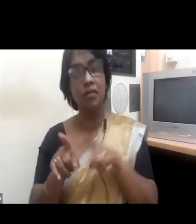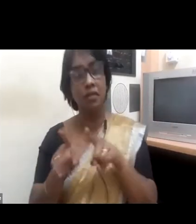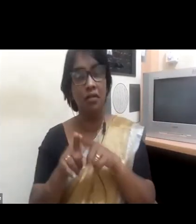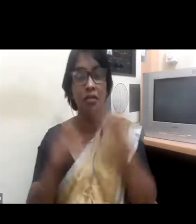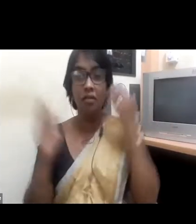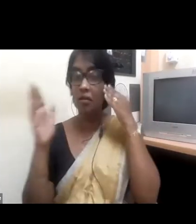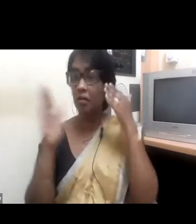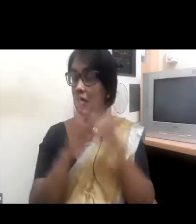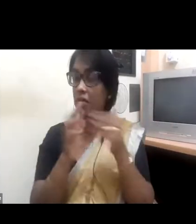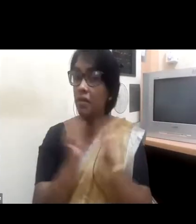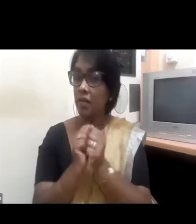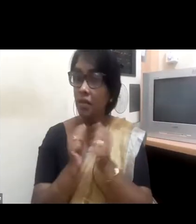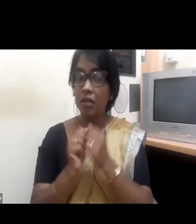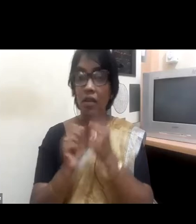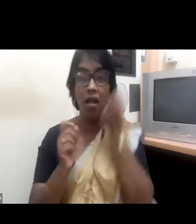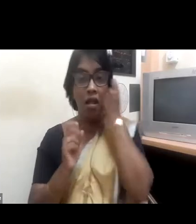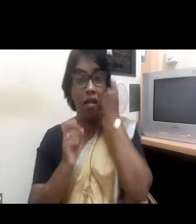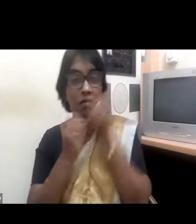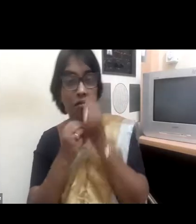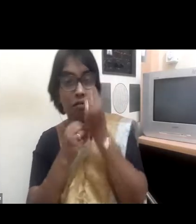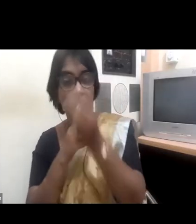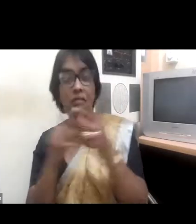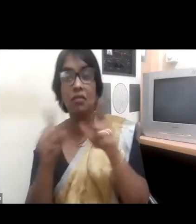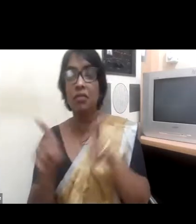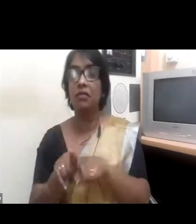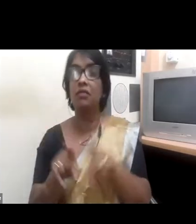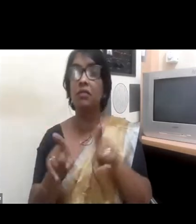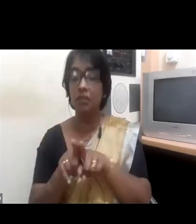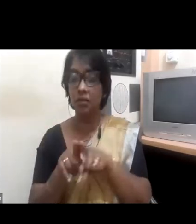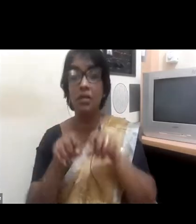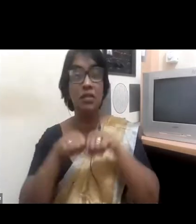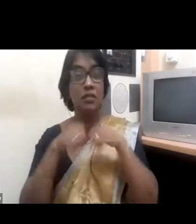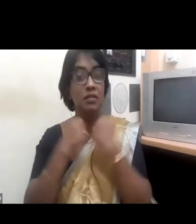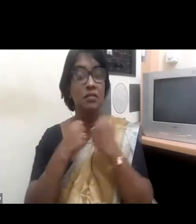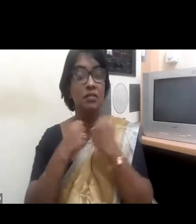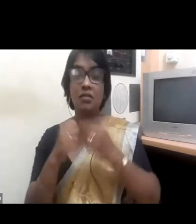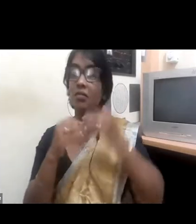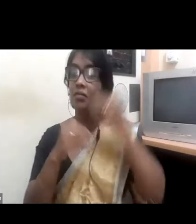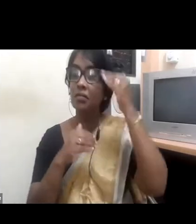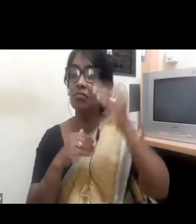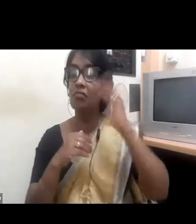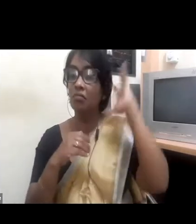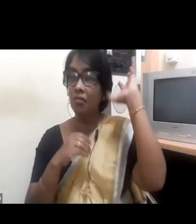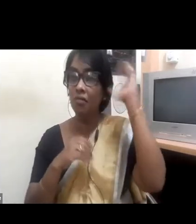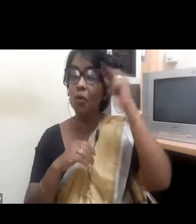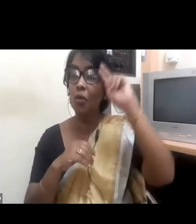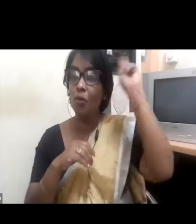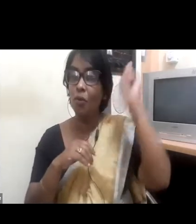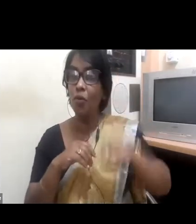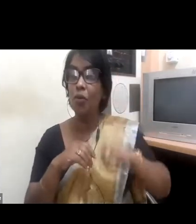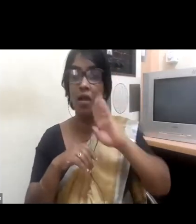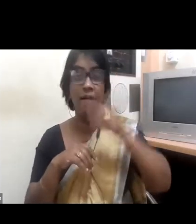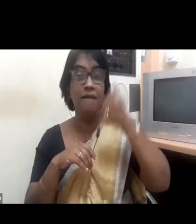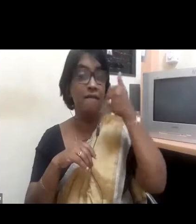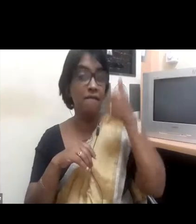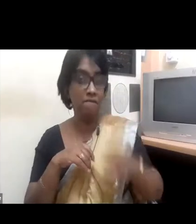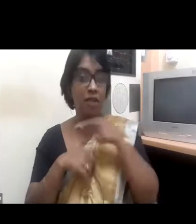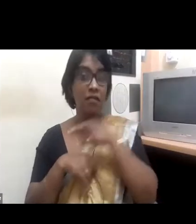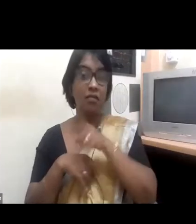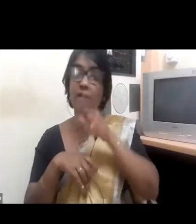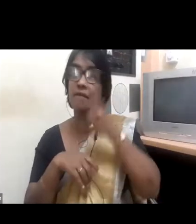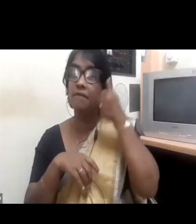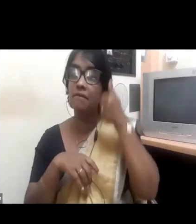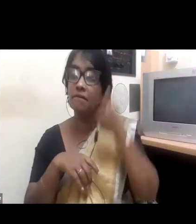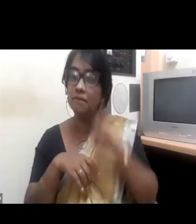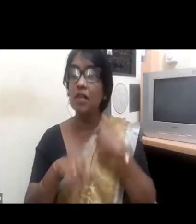organization's accomplishment or team's achievement. I think it's a paradigm shift. So during meetings or